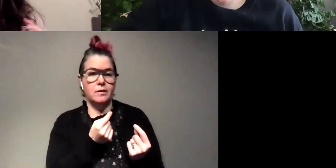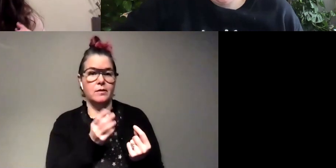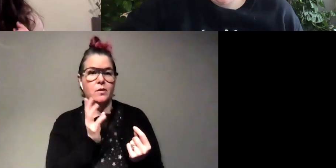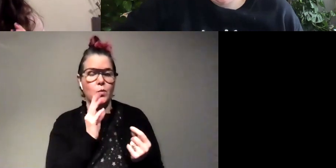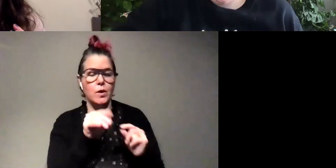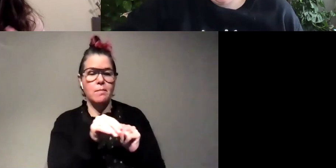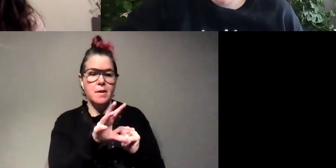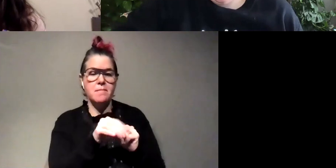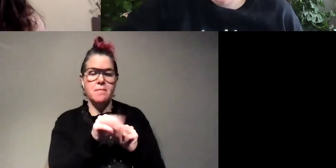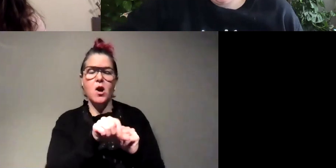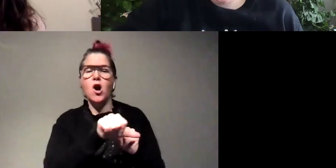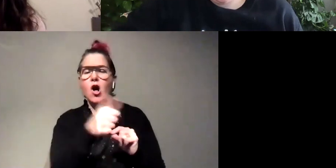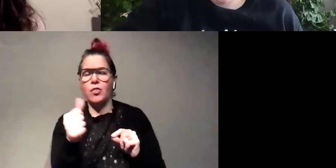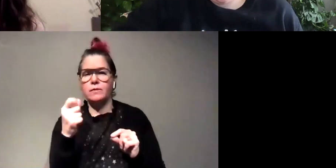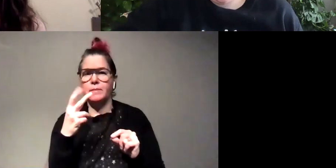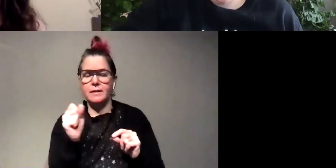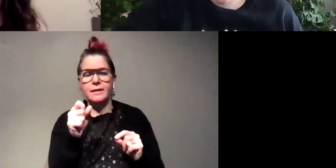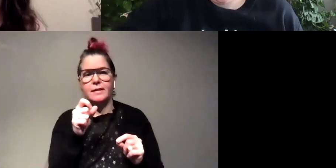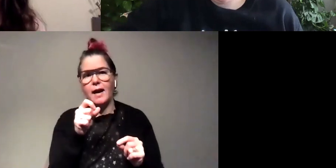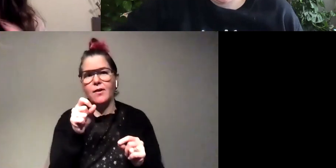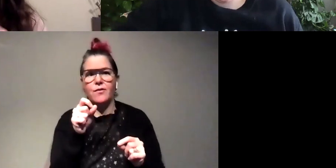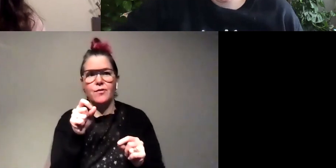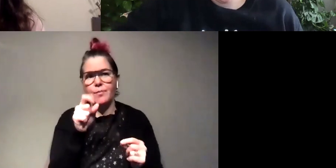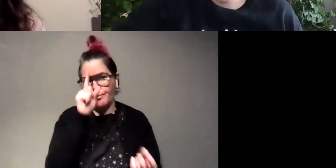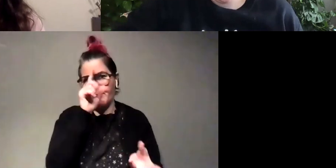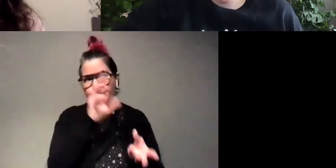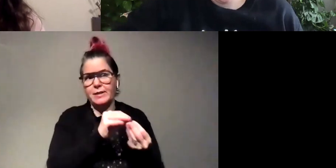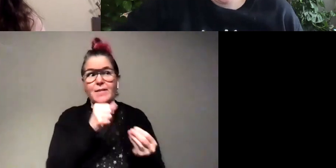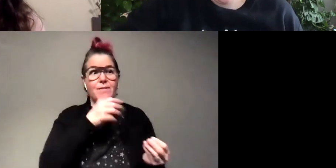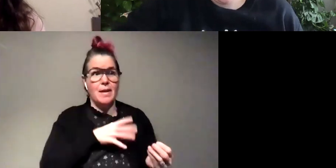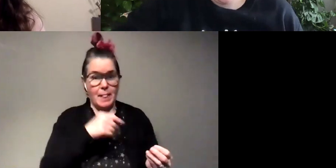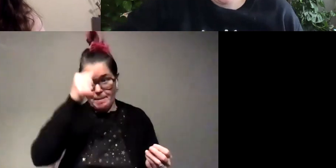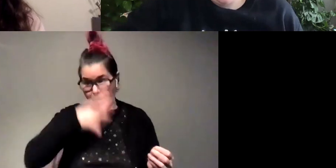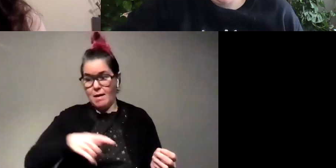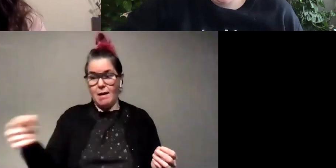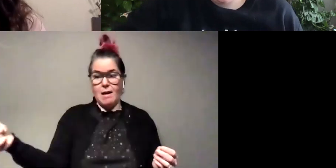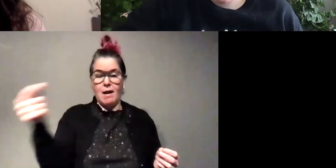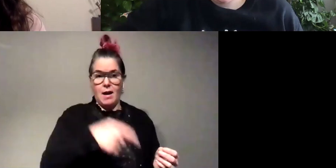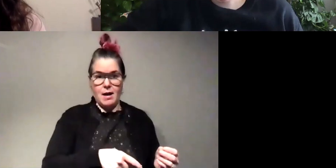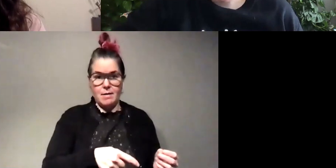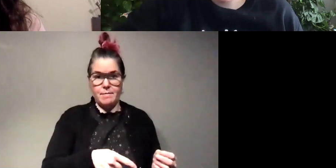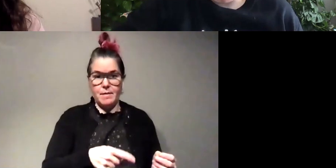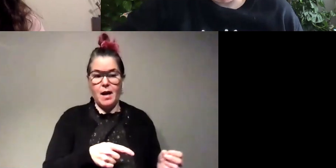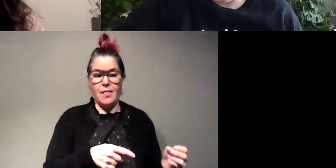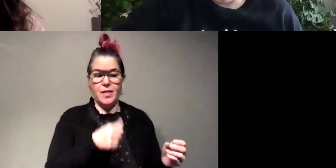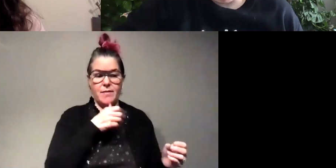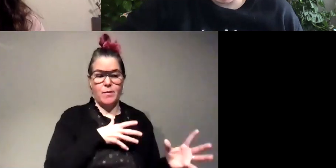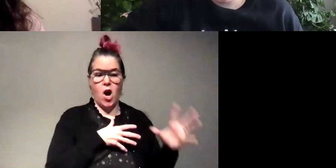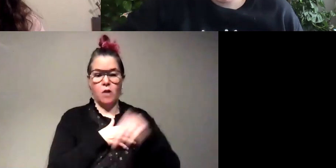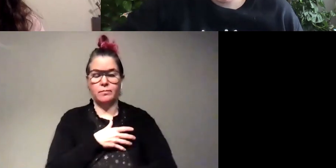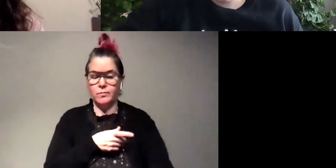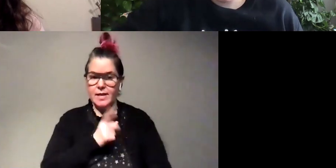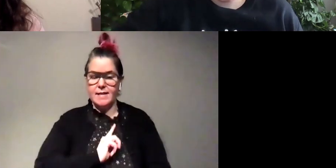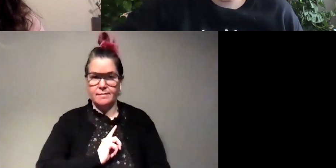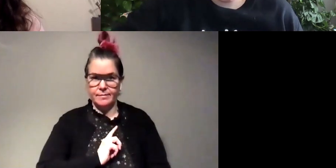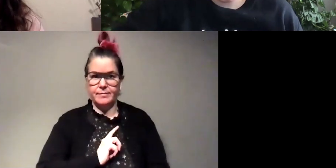of a different species to pretend that it's a female so that a male will fly in and then she'll eat the male um usually